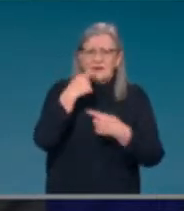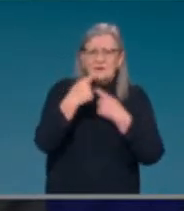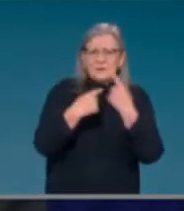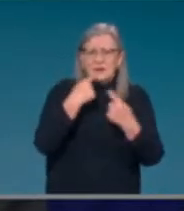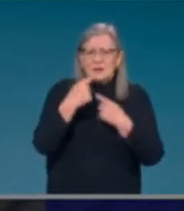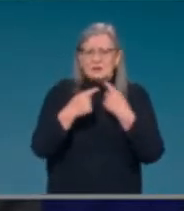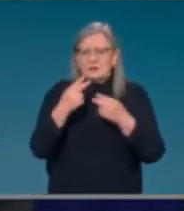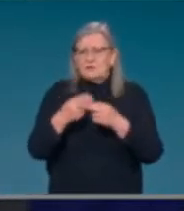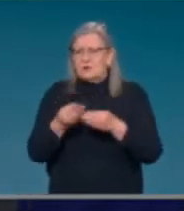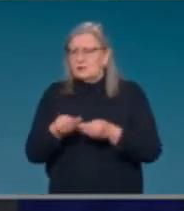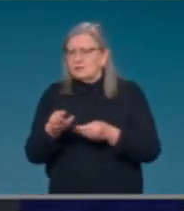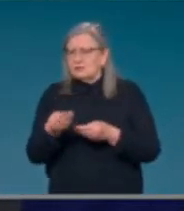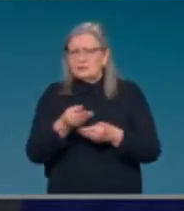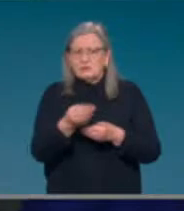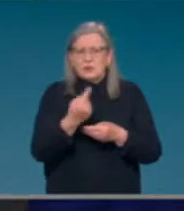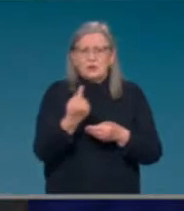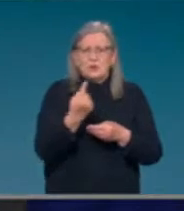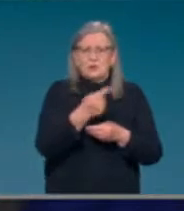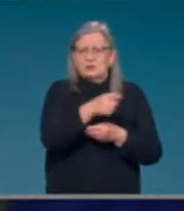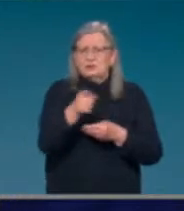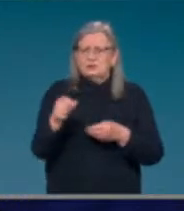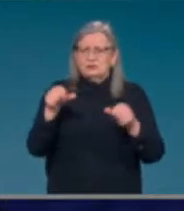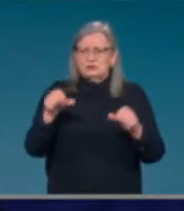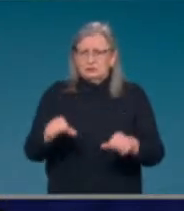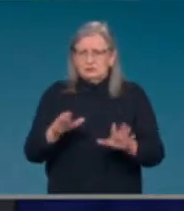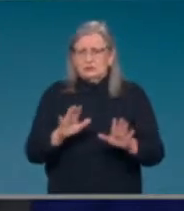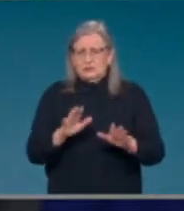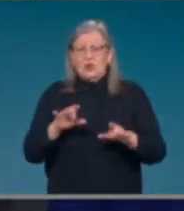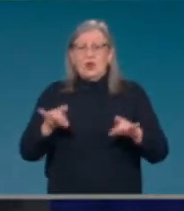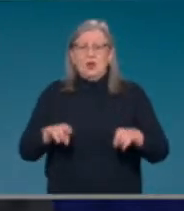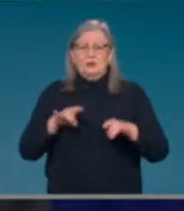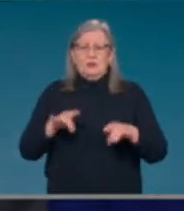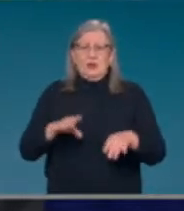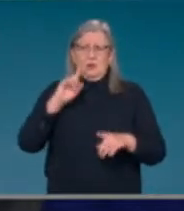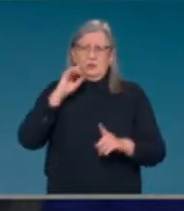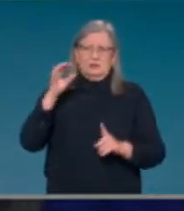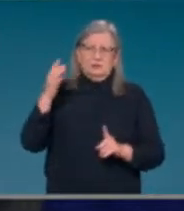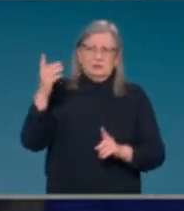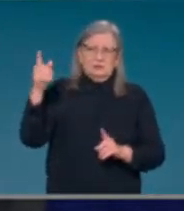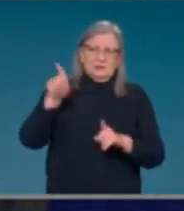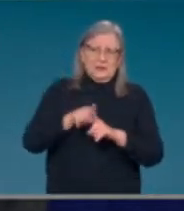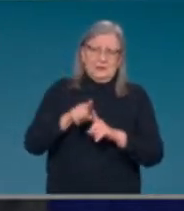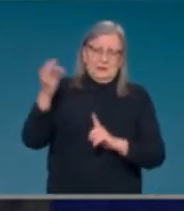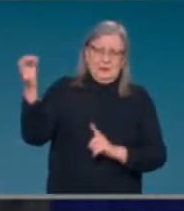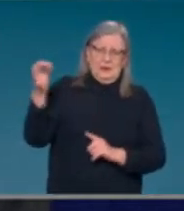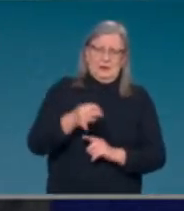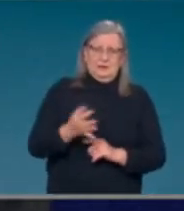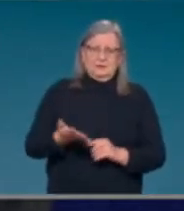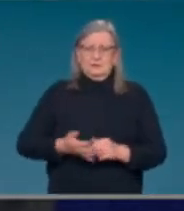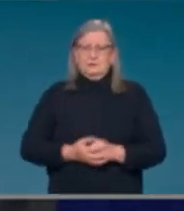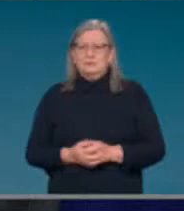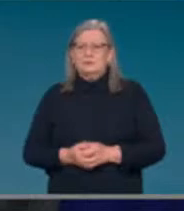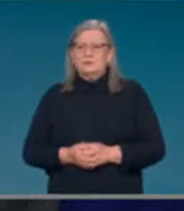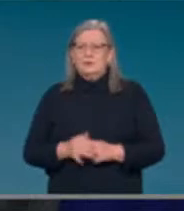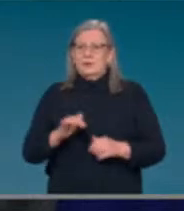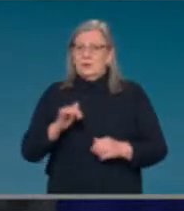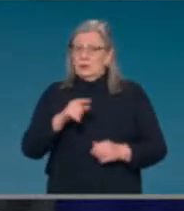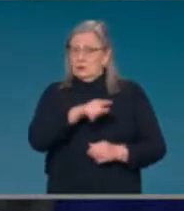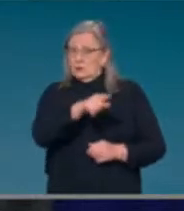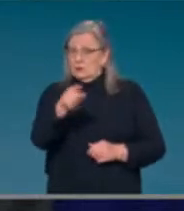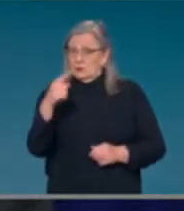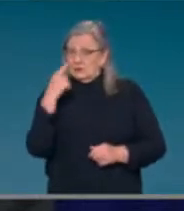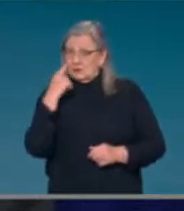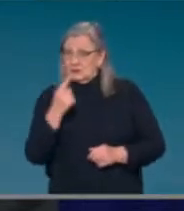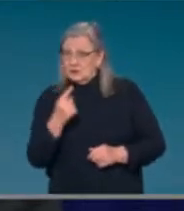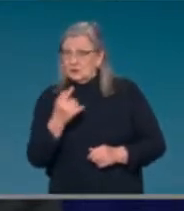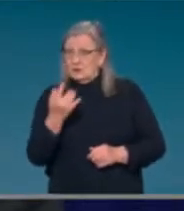And, finally, those of you will also have seen that we believe the November 1 launch date for the rapid